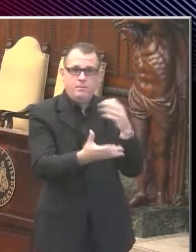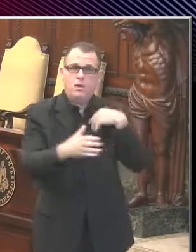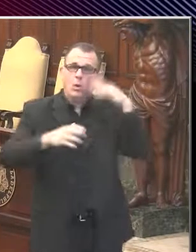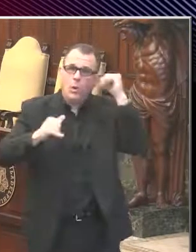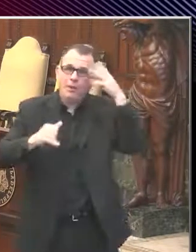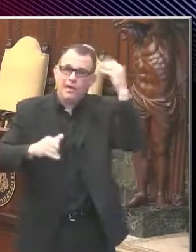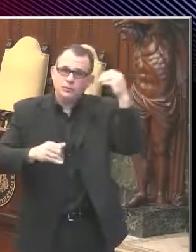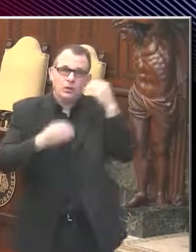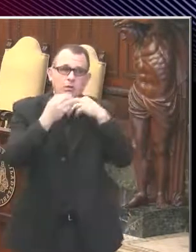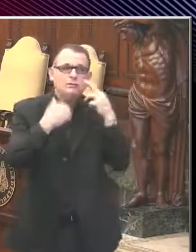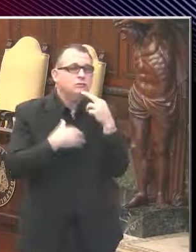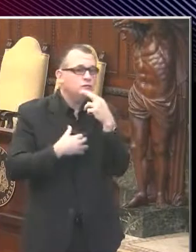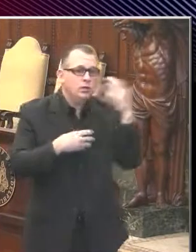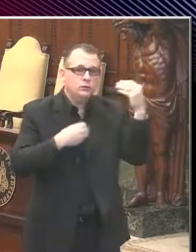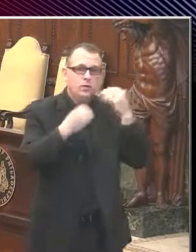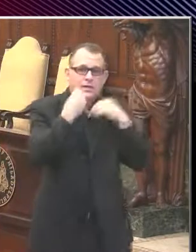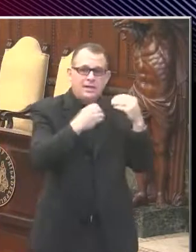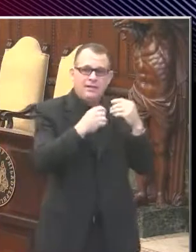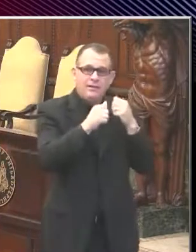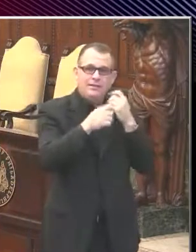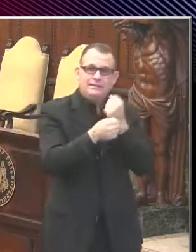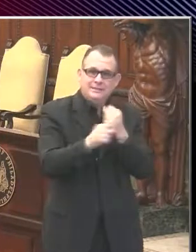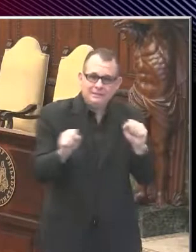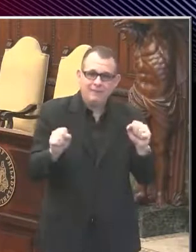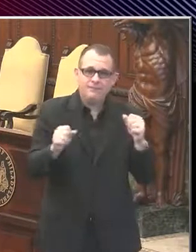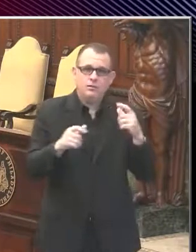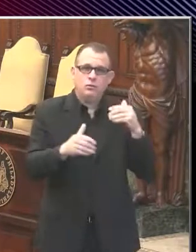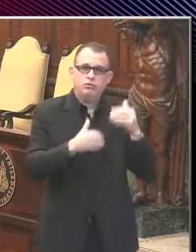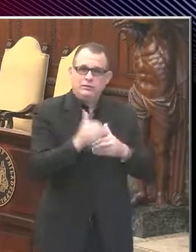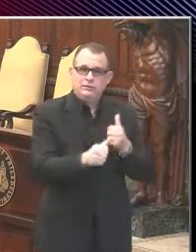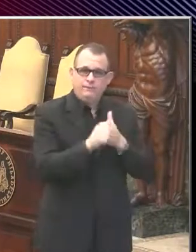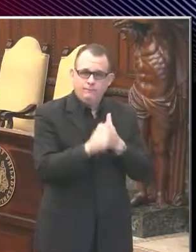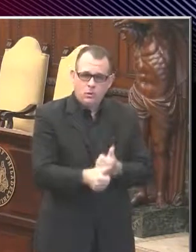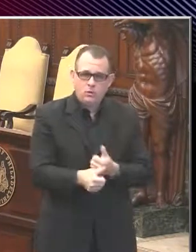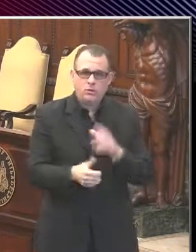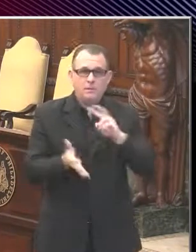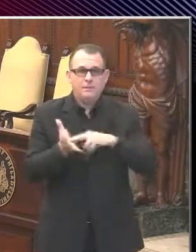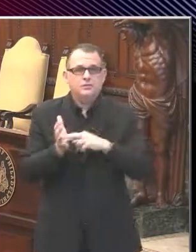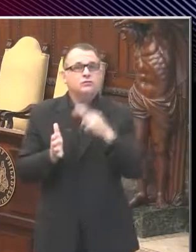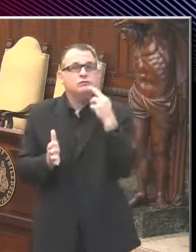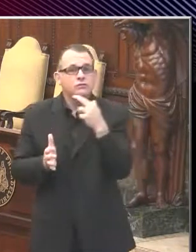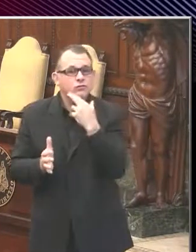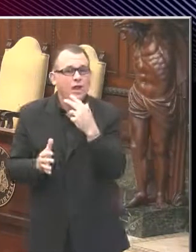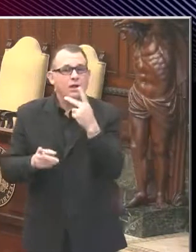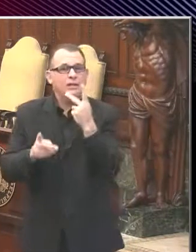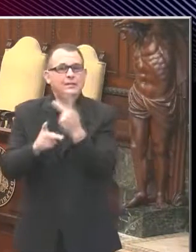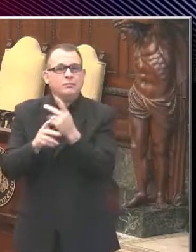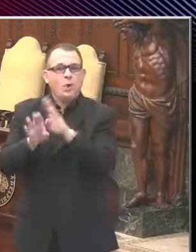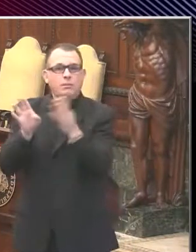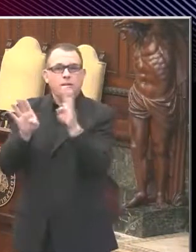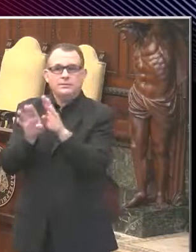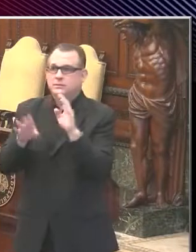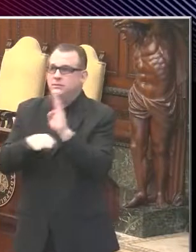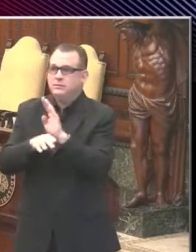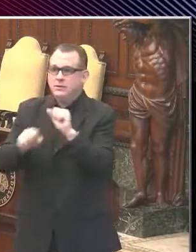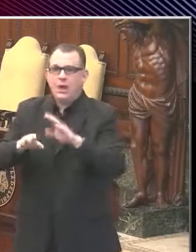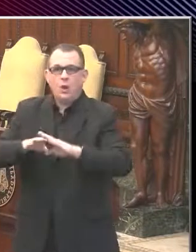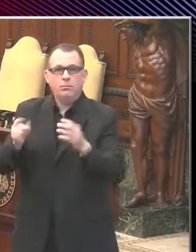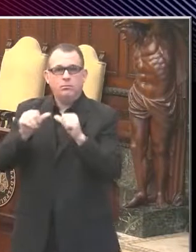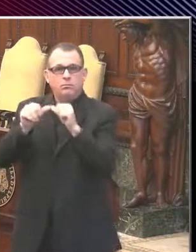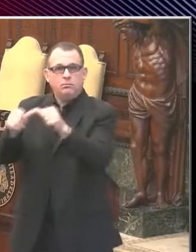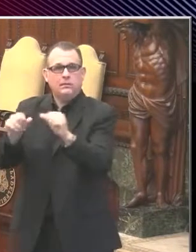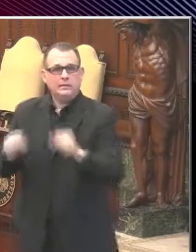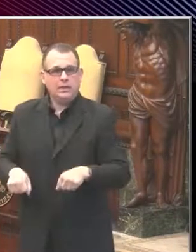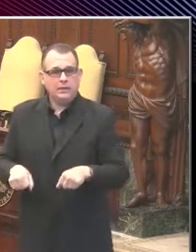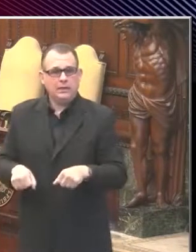done safely and that this provides an opportunity for restaurants to maintain a business and maintain an income during this tough period. All right,